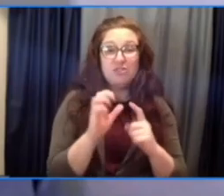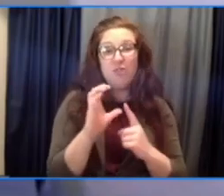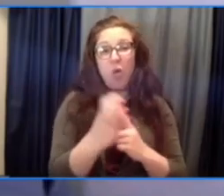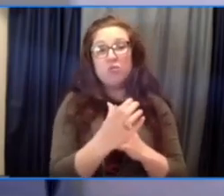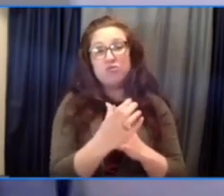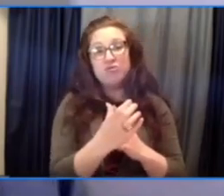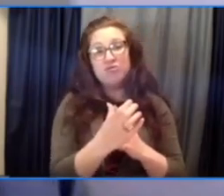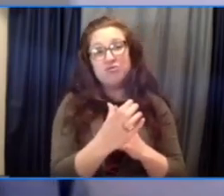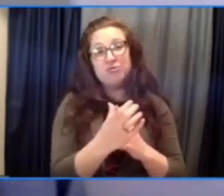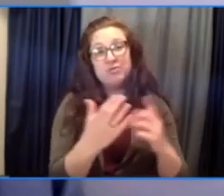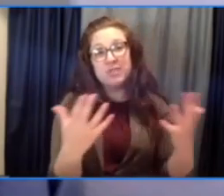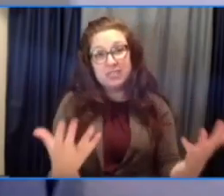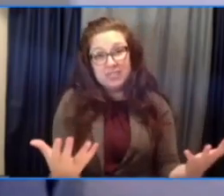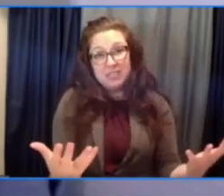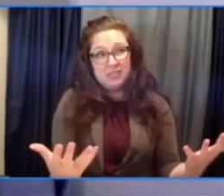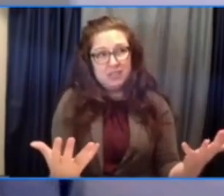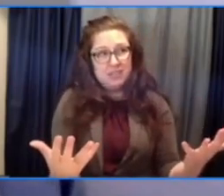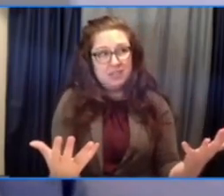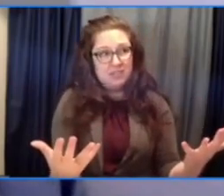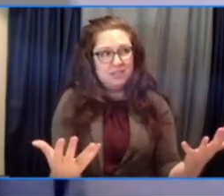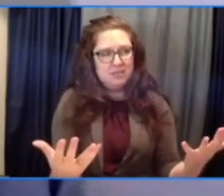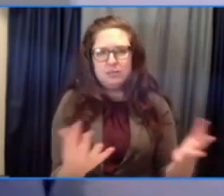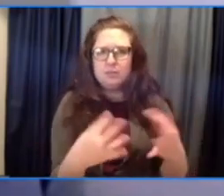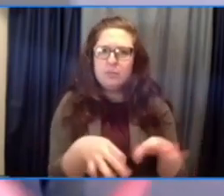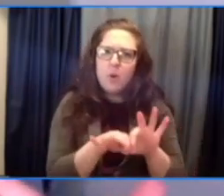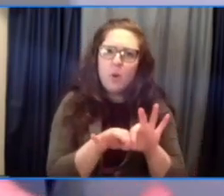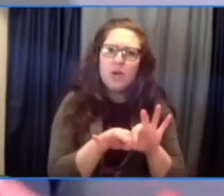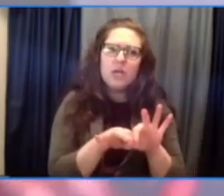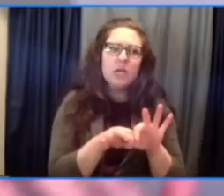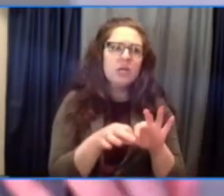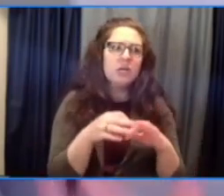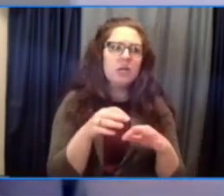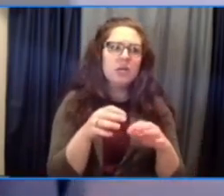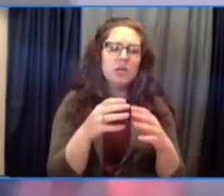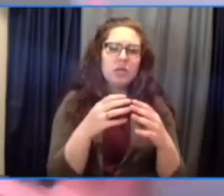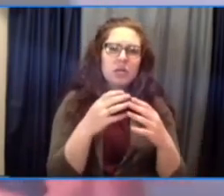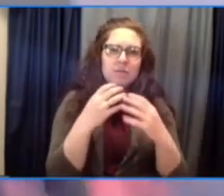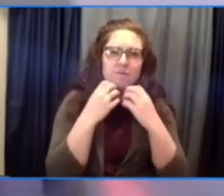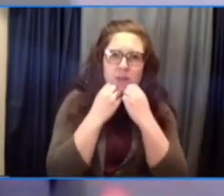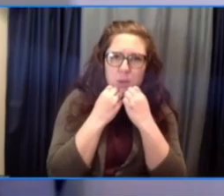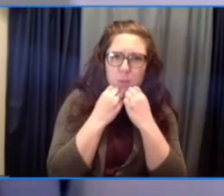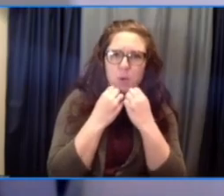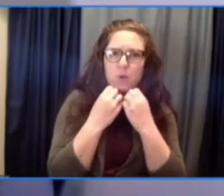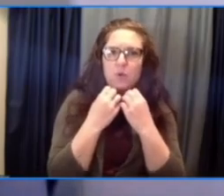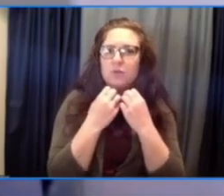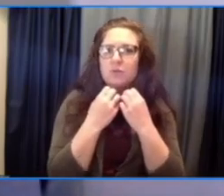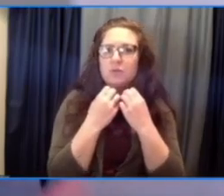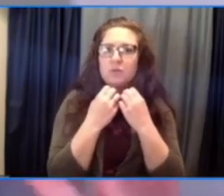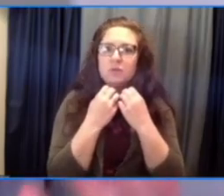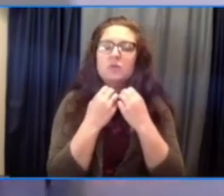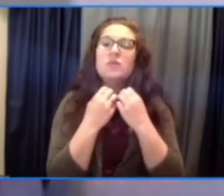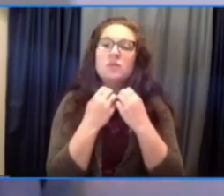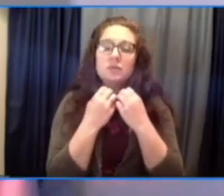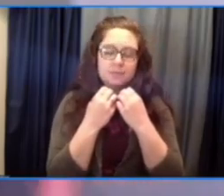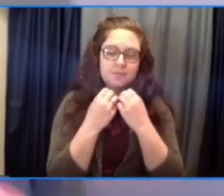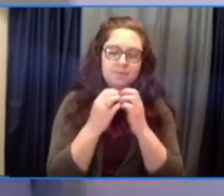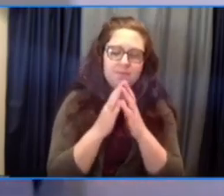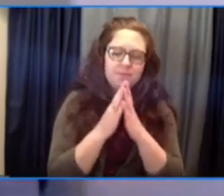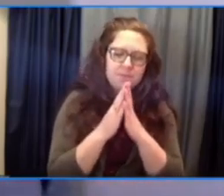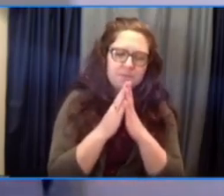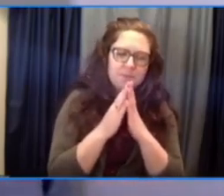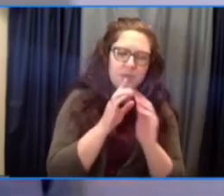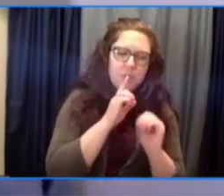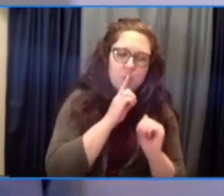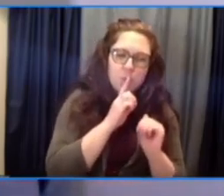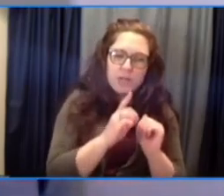needs to be protected and preserved and, you know, moved into this next